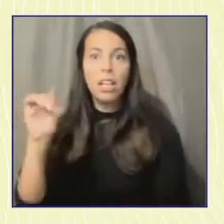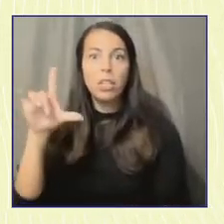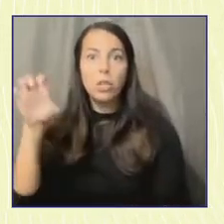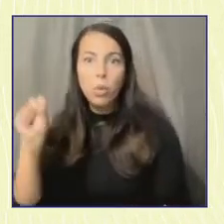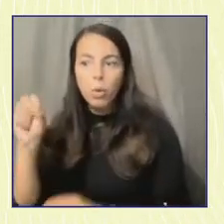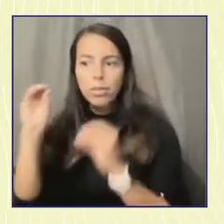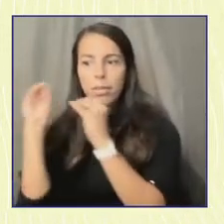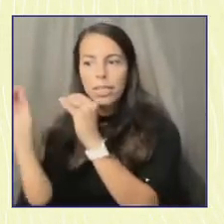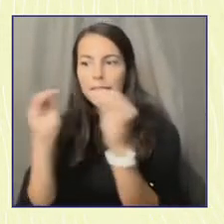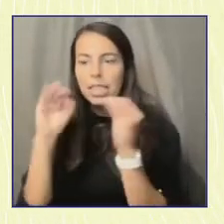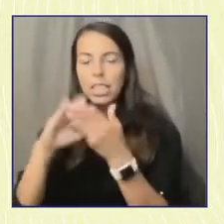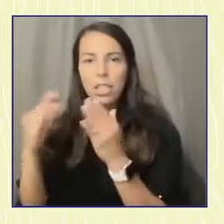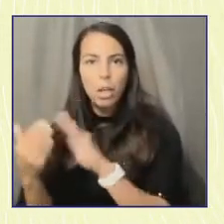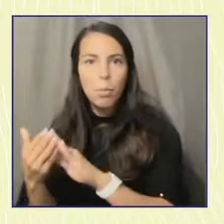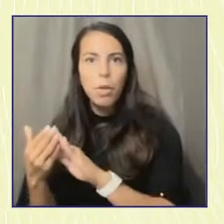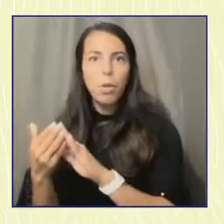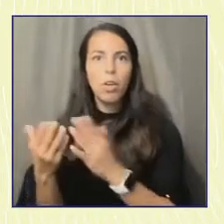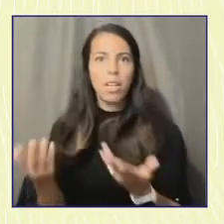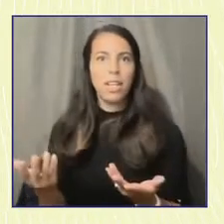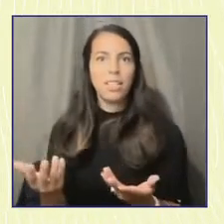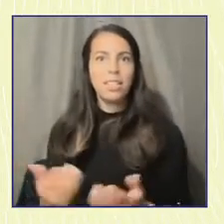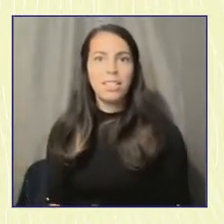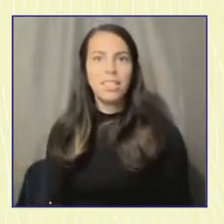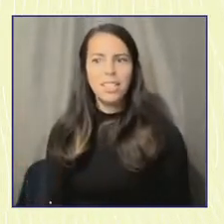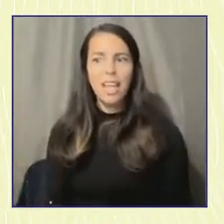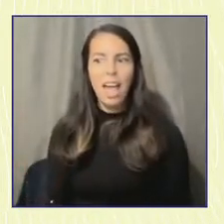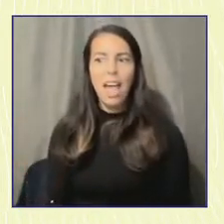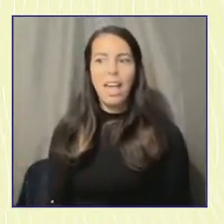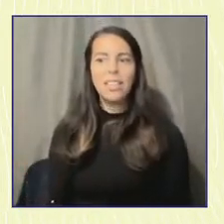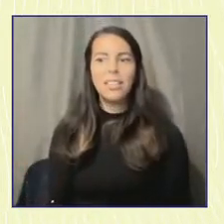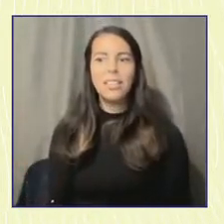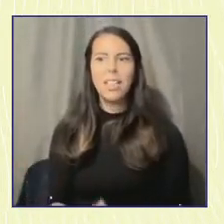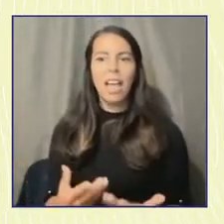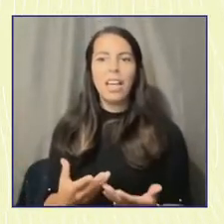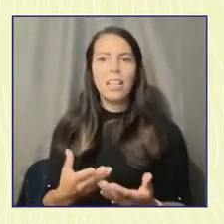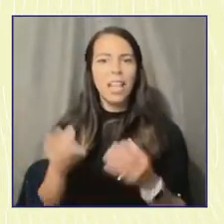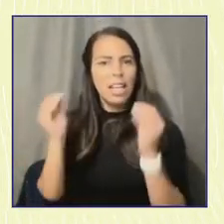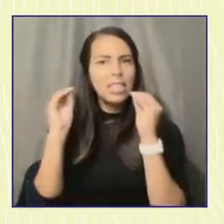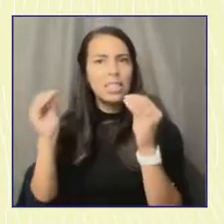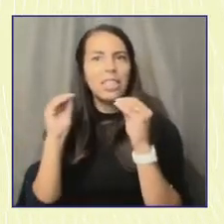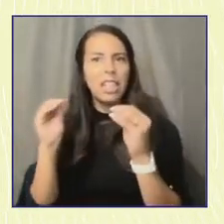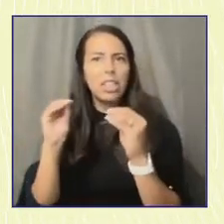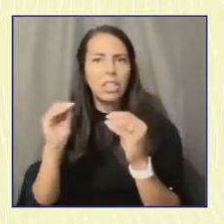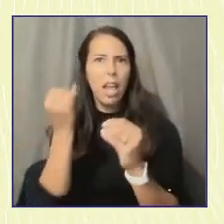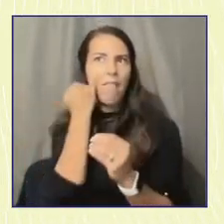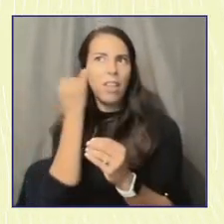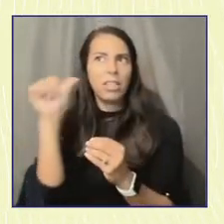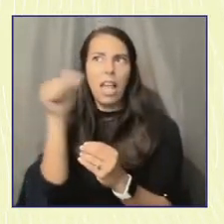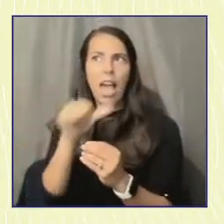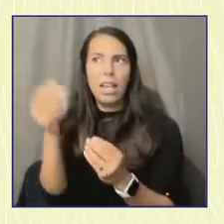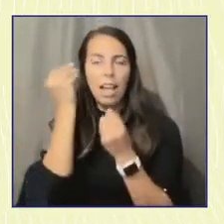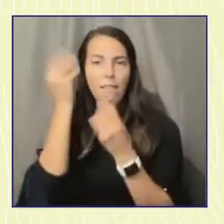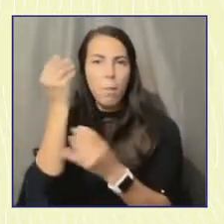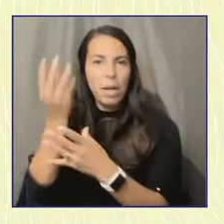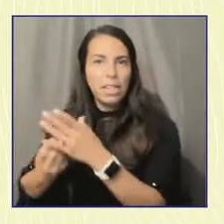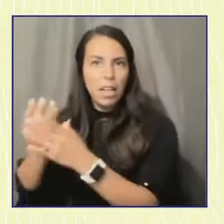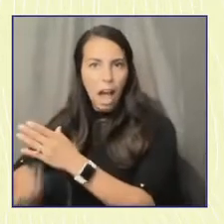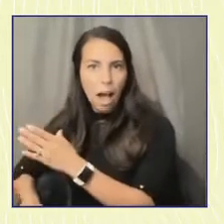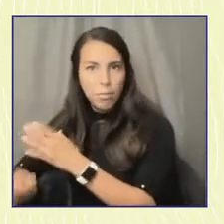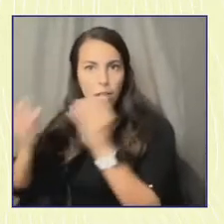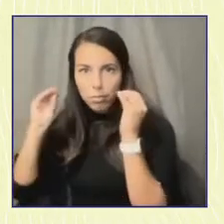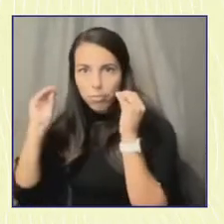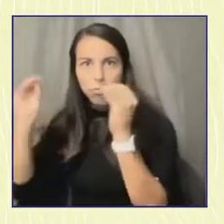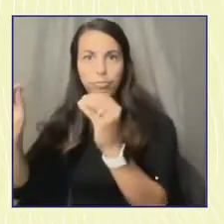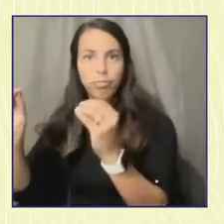communities and teach people, you know, the things that we don't we don't know. And and and it's really interesting because these organizations